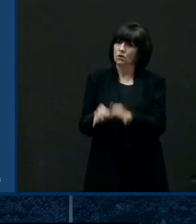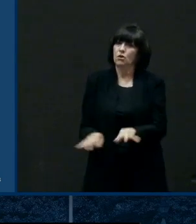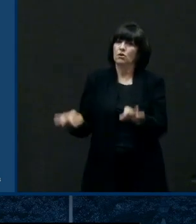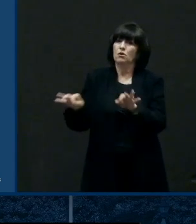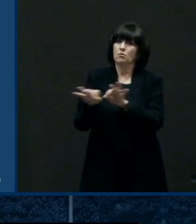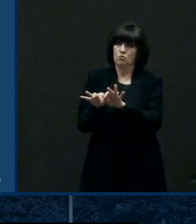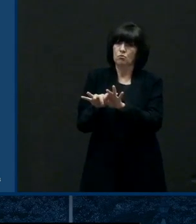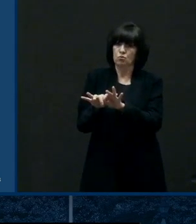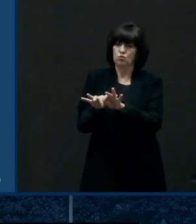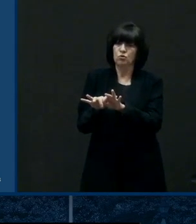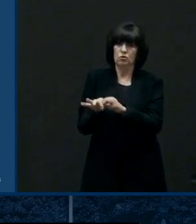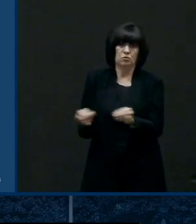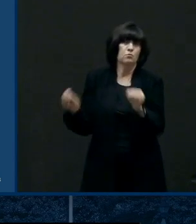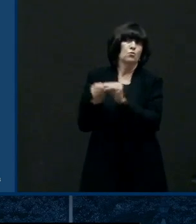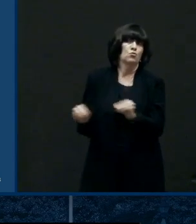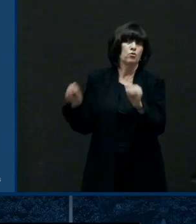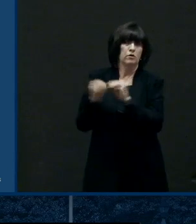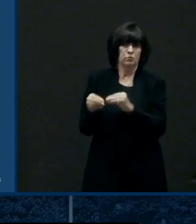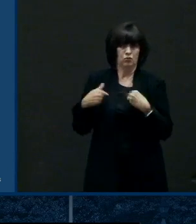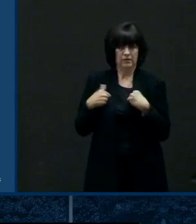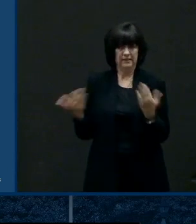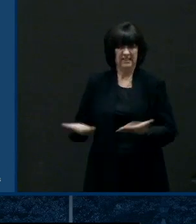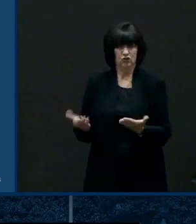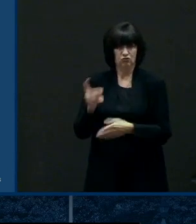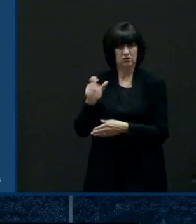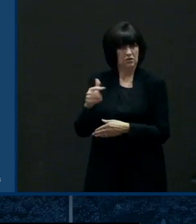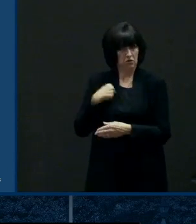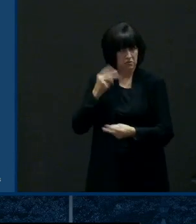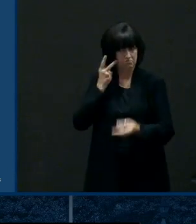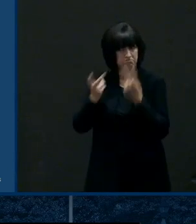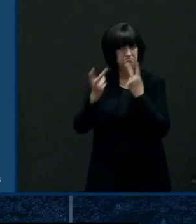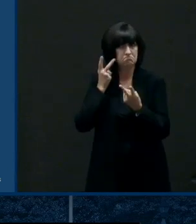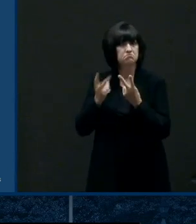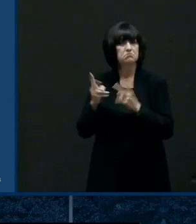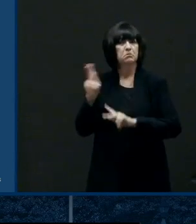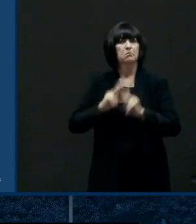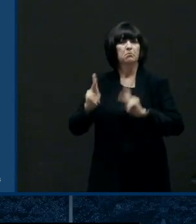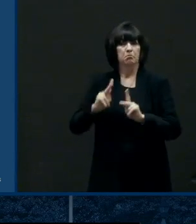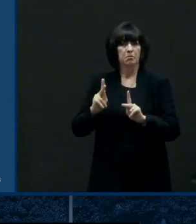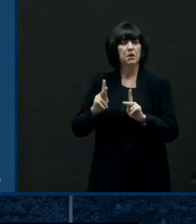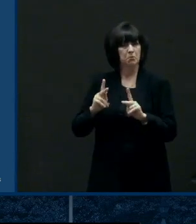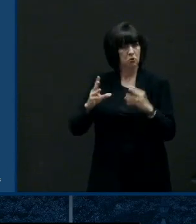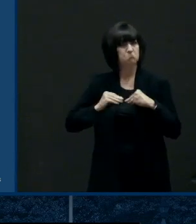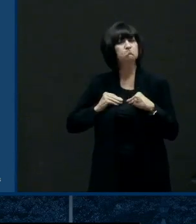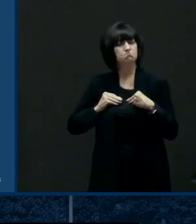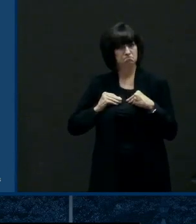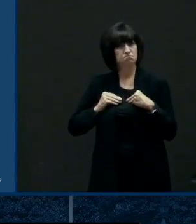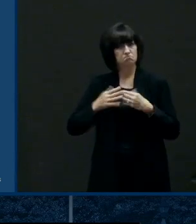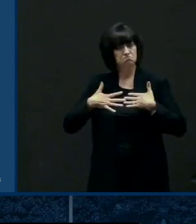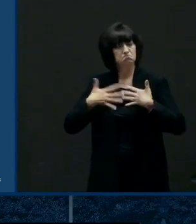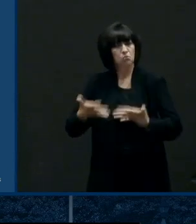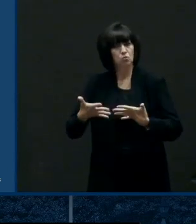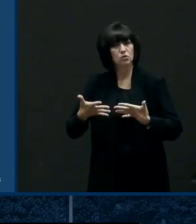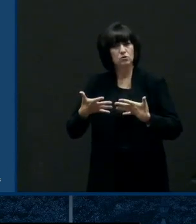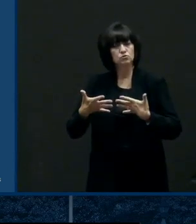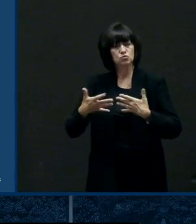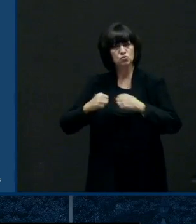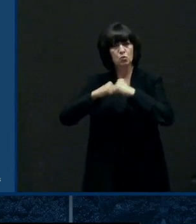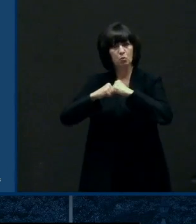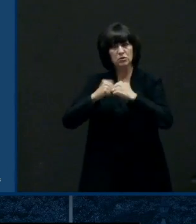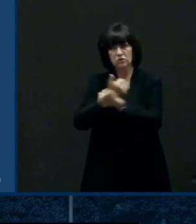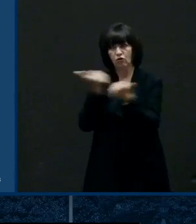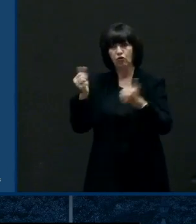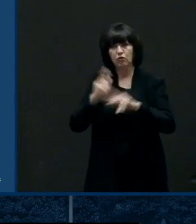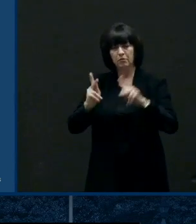ymca gym uh that i go to it's increasing uh at all retail establishments that i they